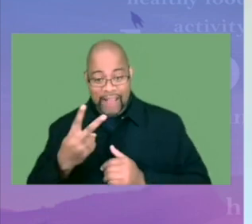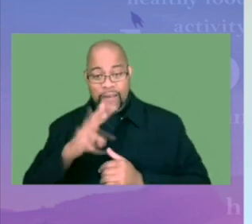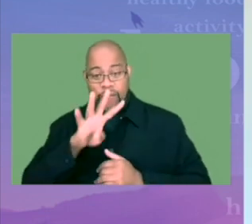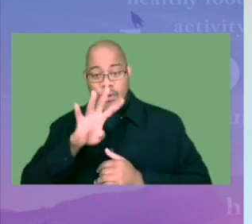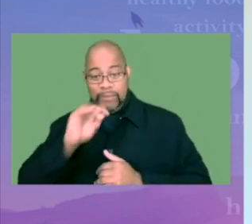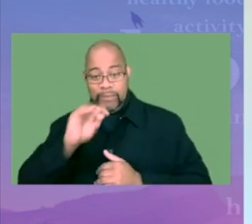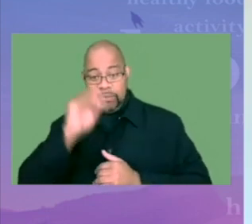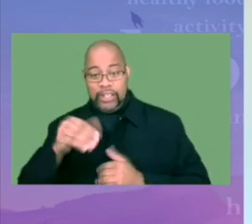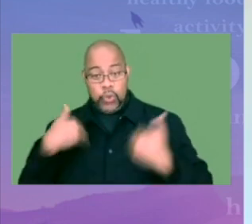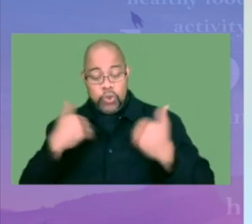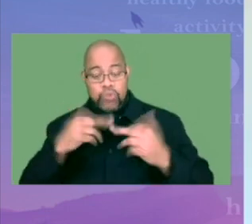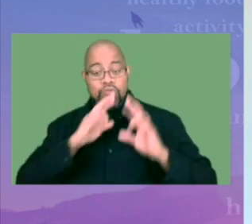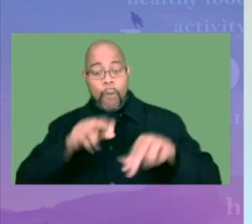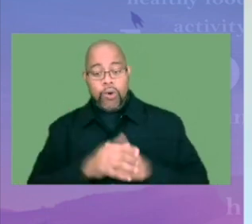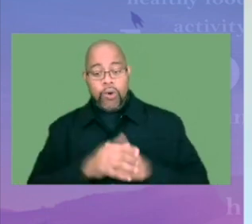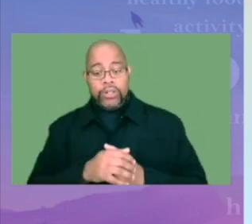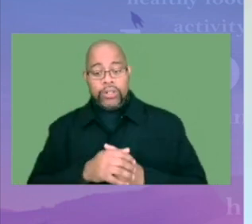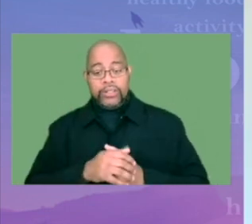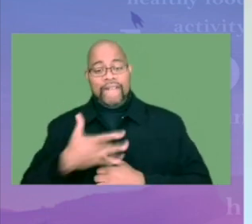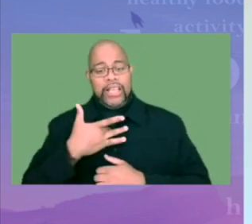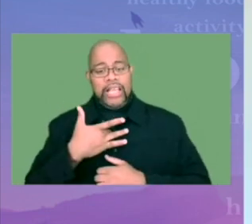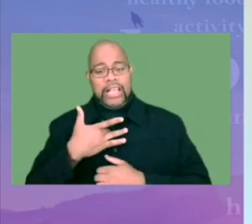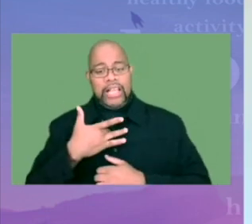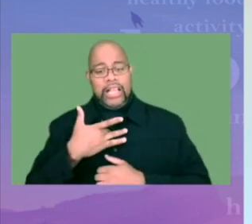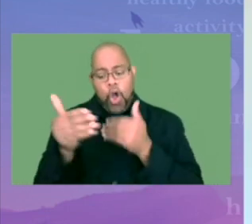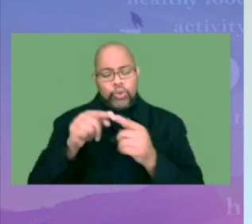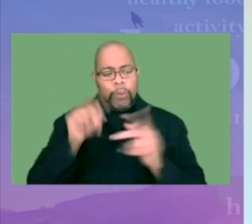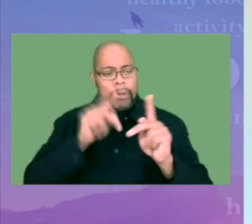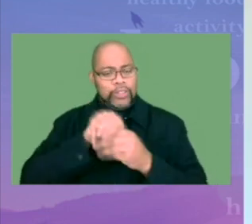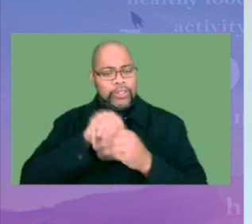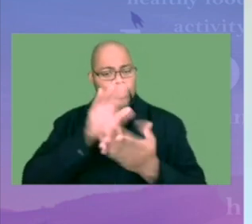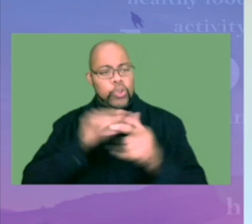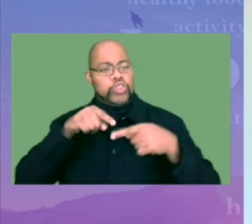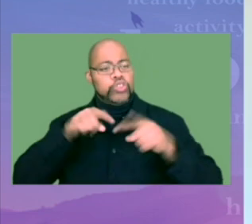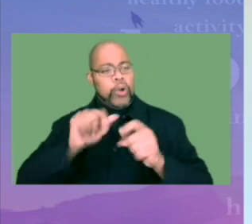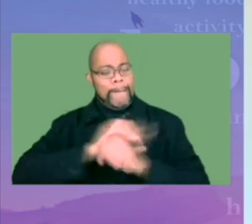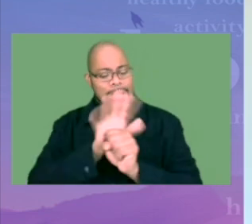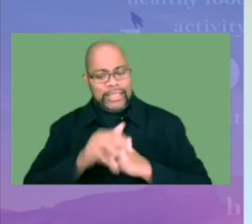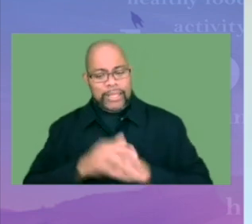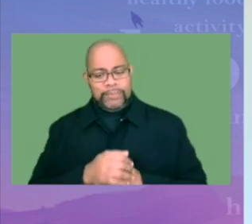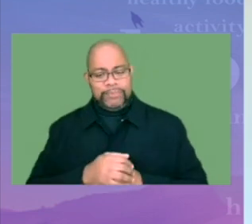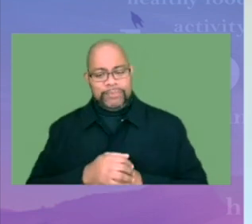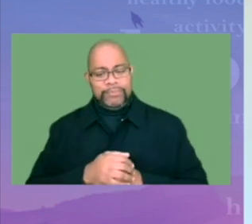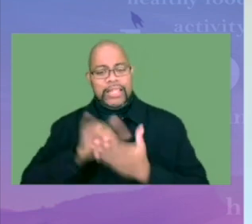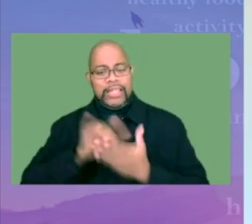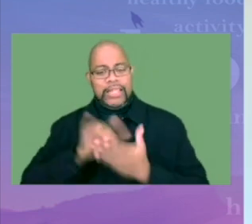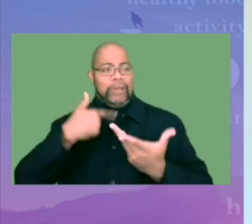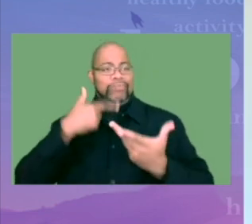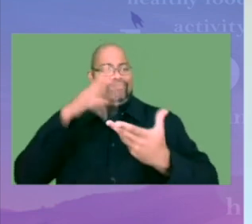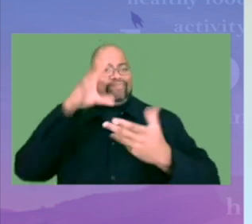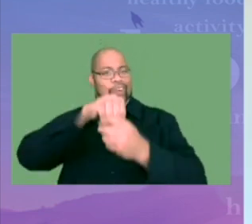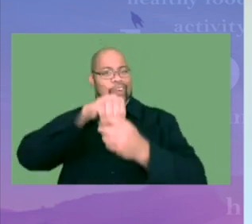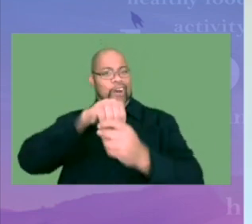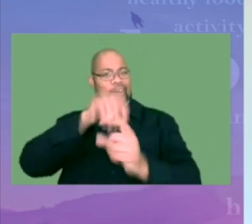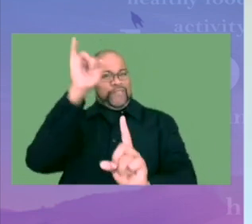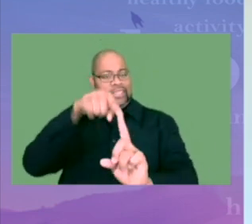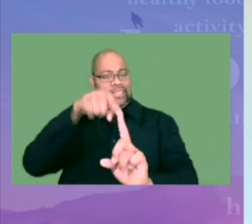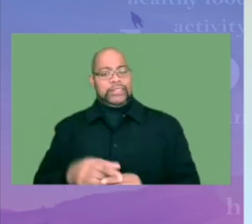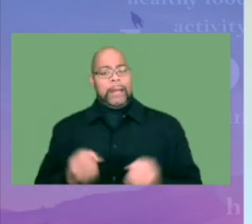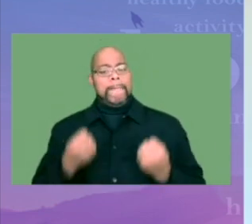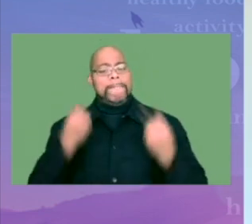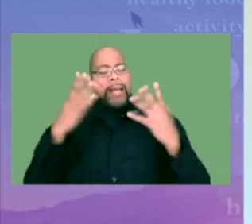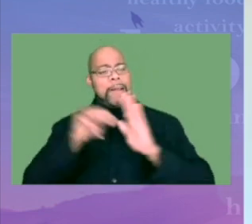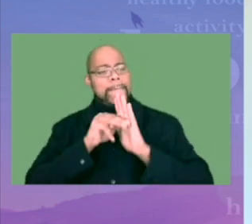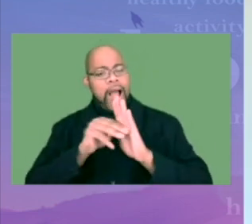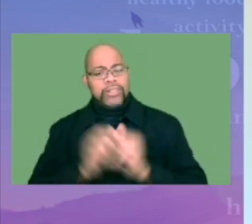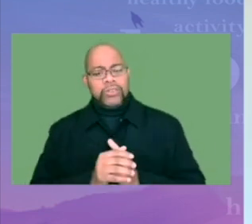half, 47 percent of youth reported feeling close to people at school during the pandemic, and that's where we all